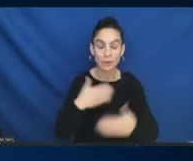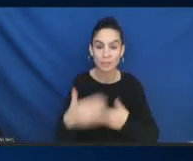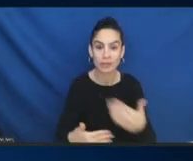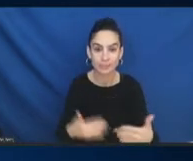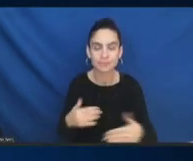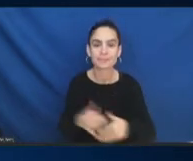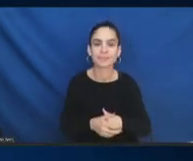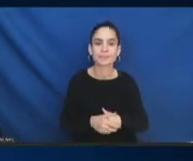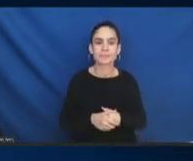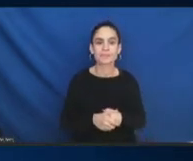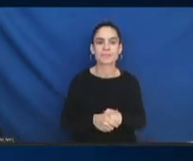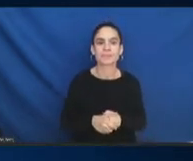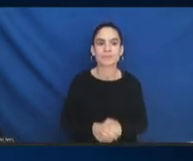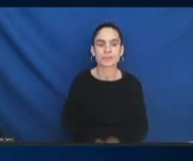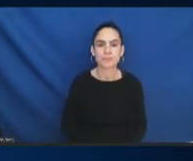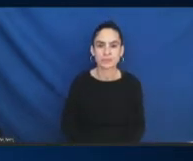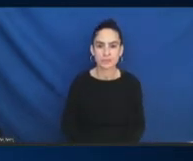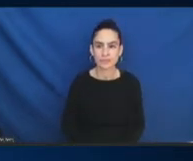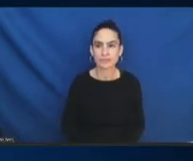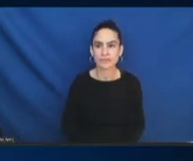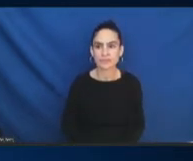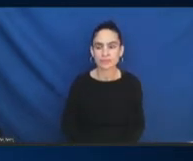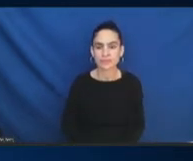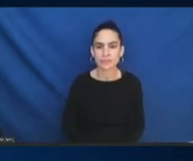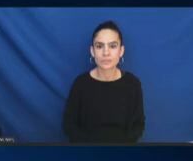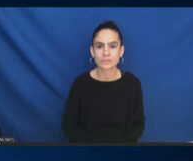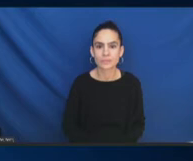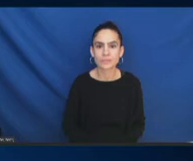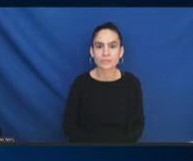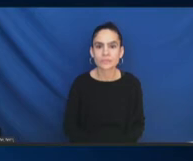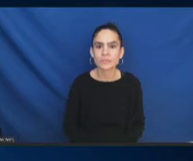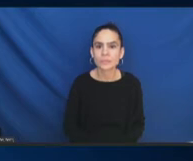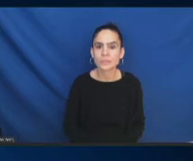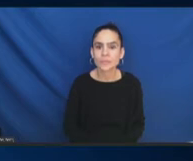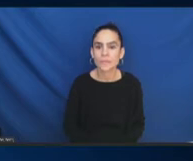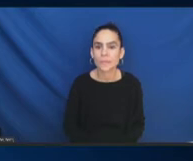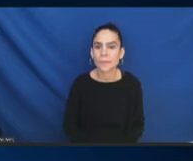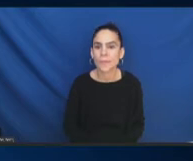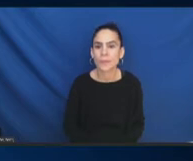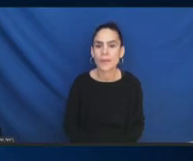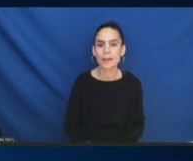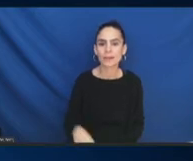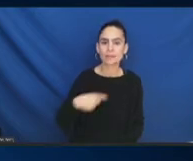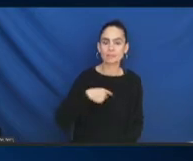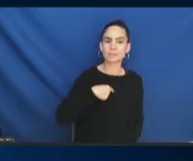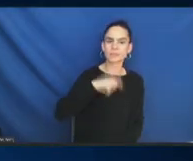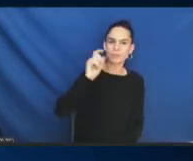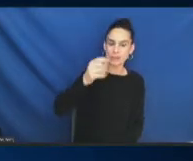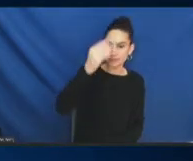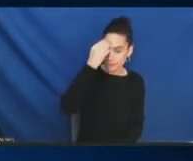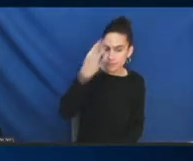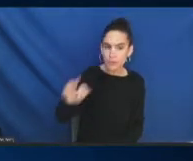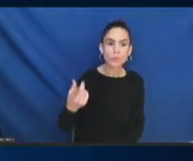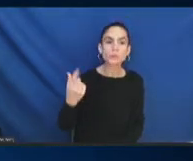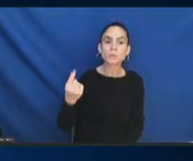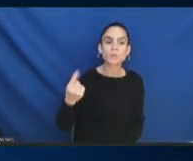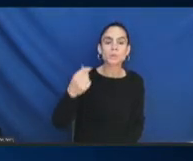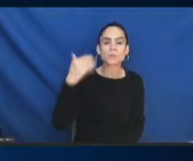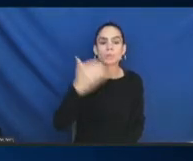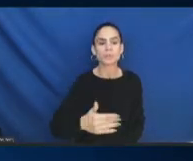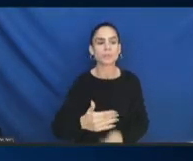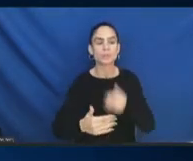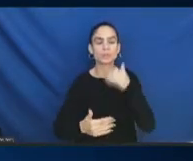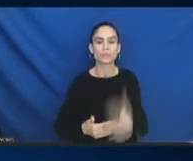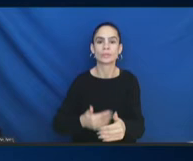which is really informing what the next steps that they do on the, in the inter work, in the IWG, but